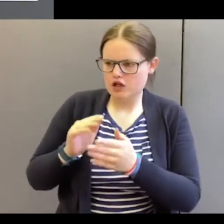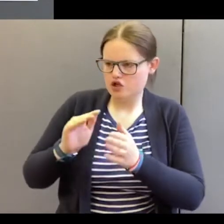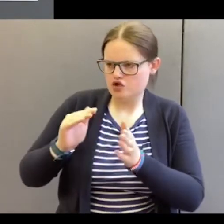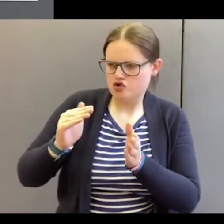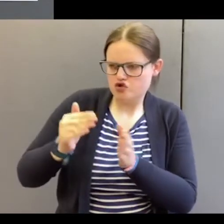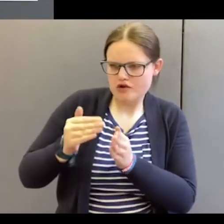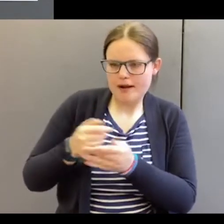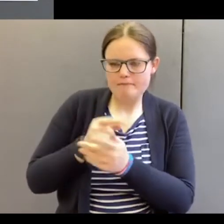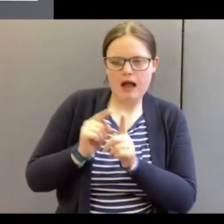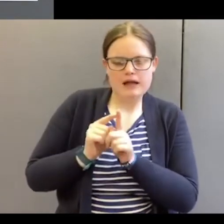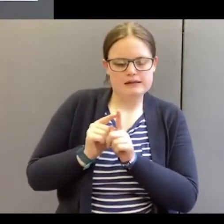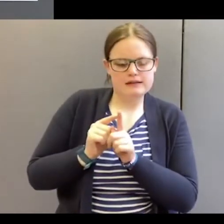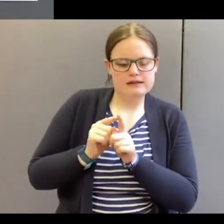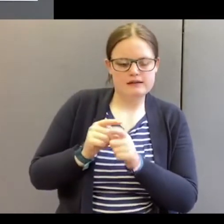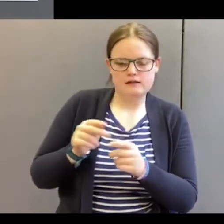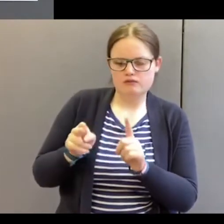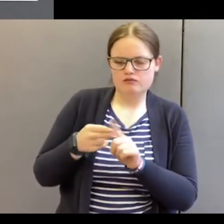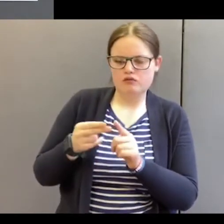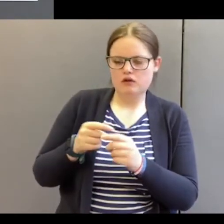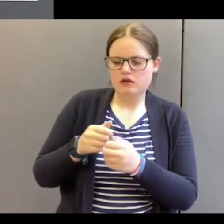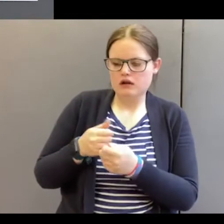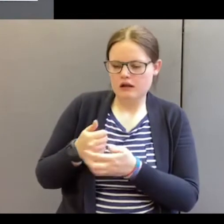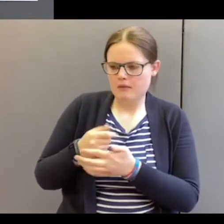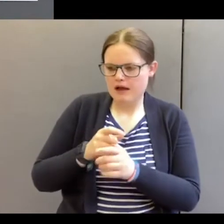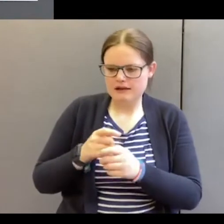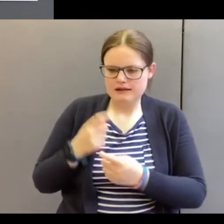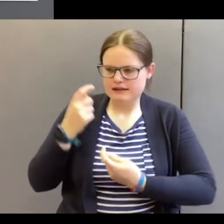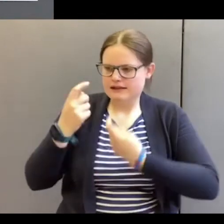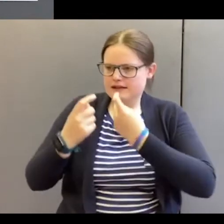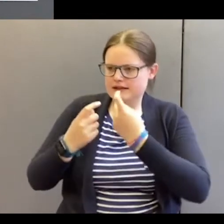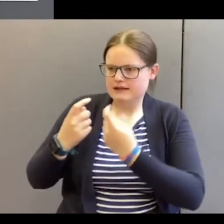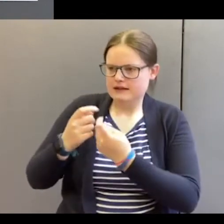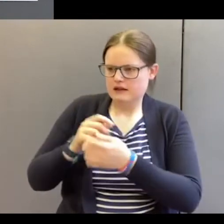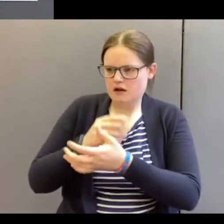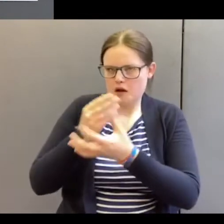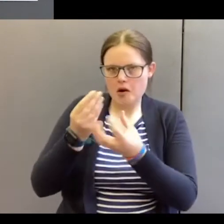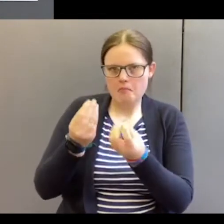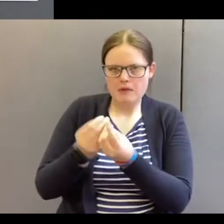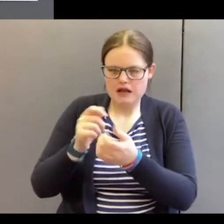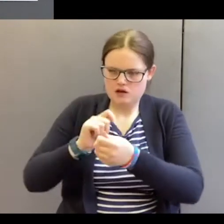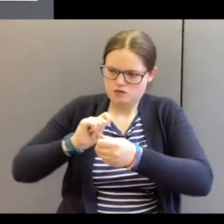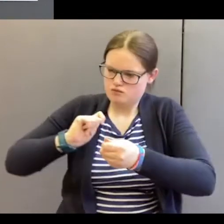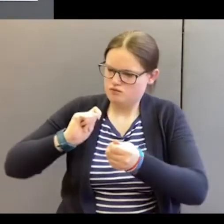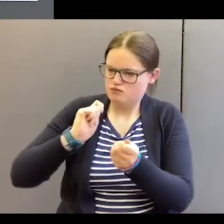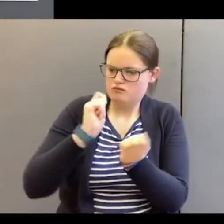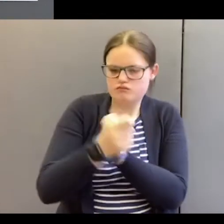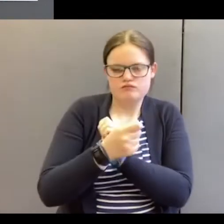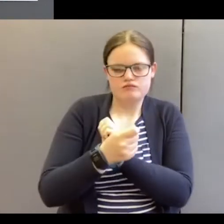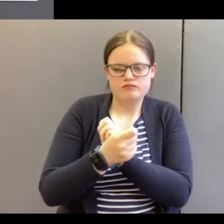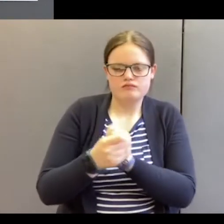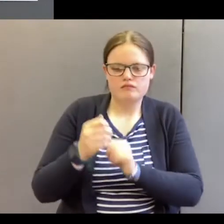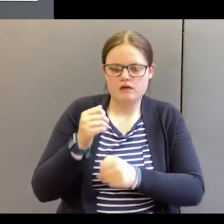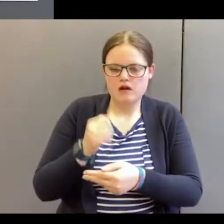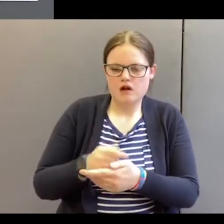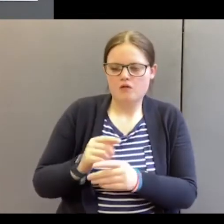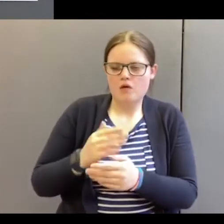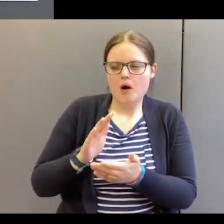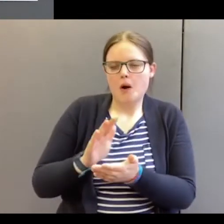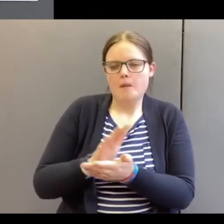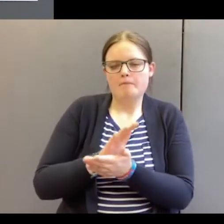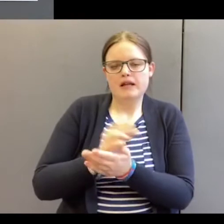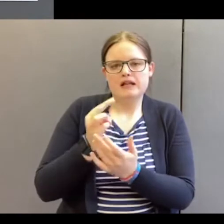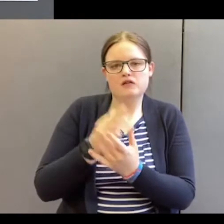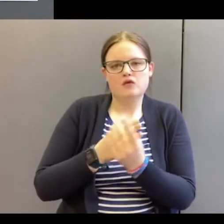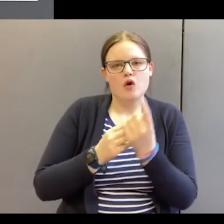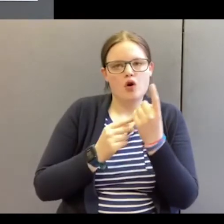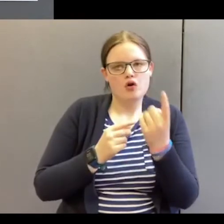us. He calls us to seek a total transformation into what pleases God